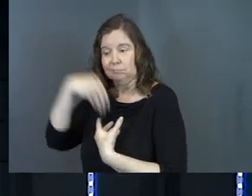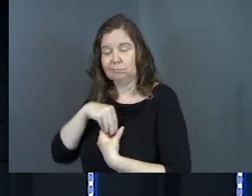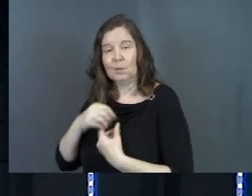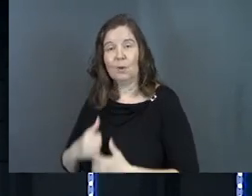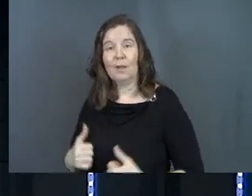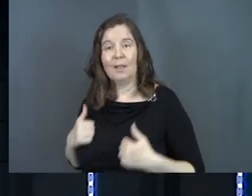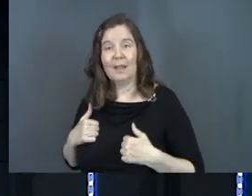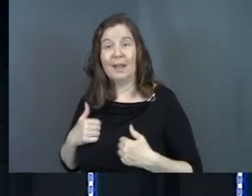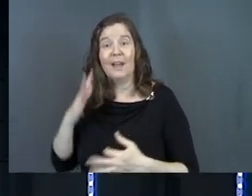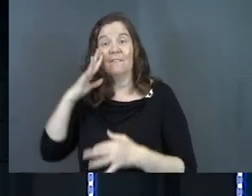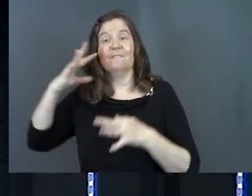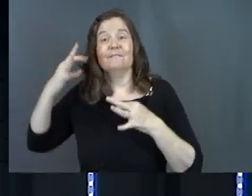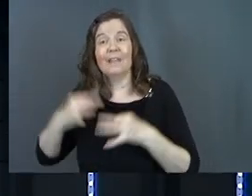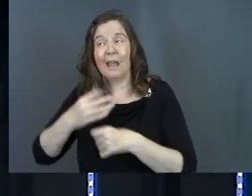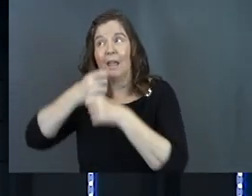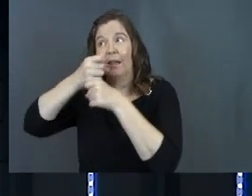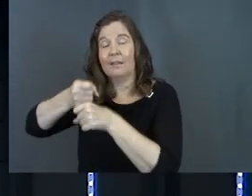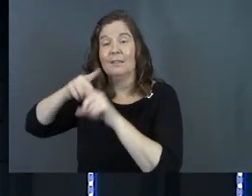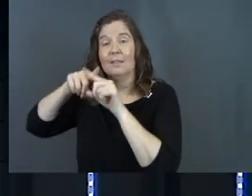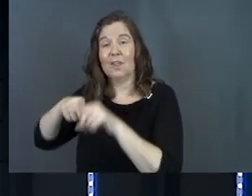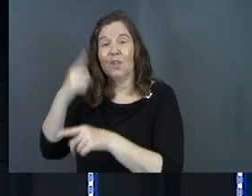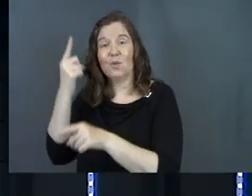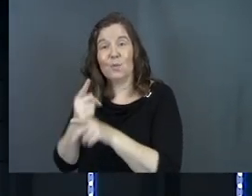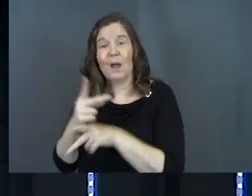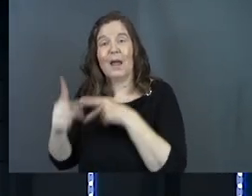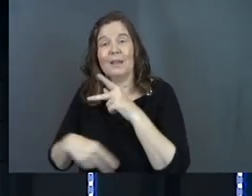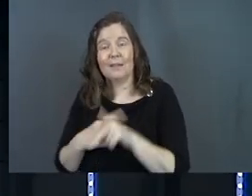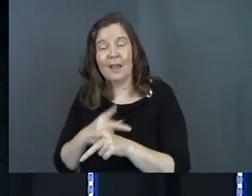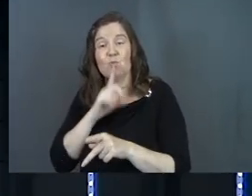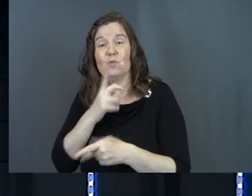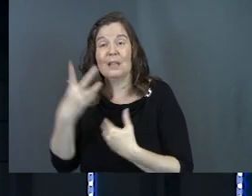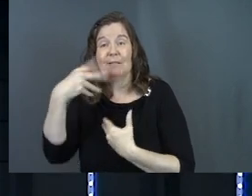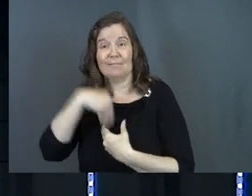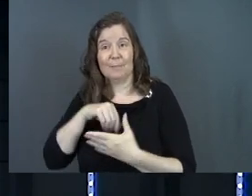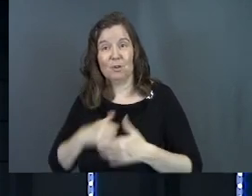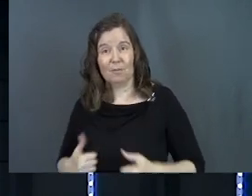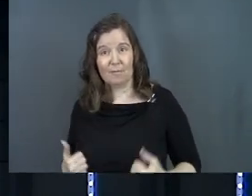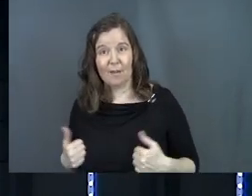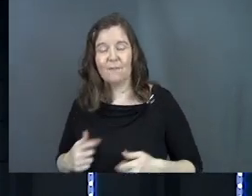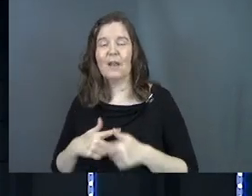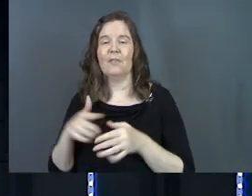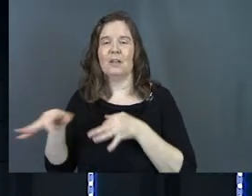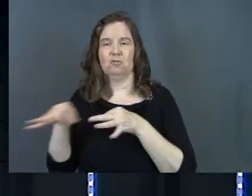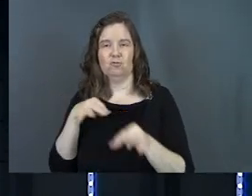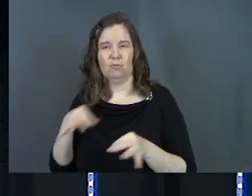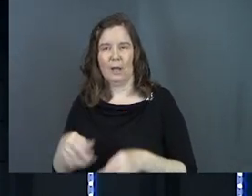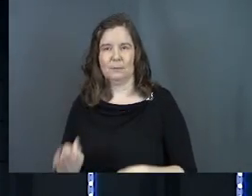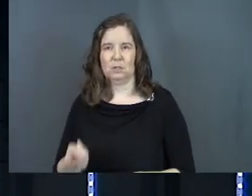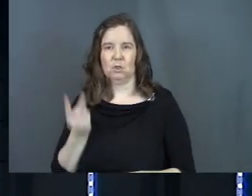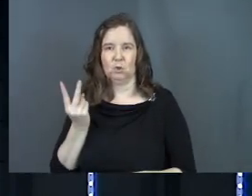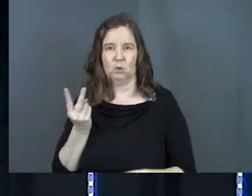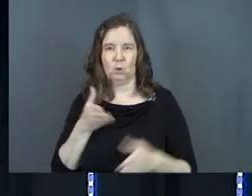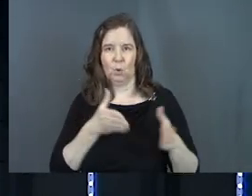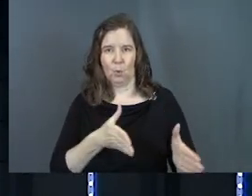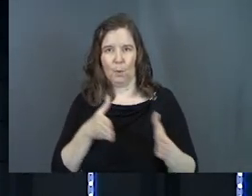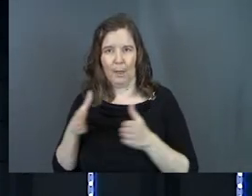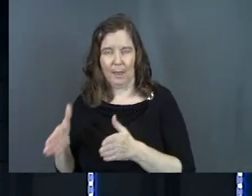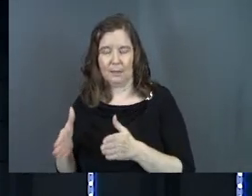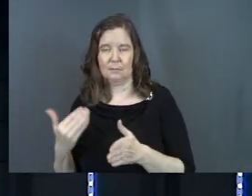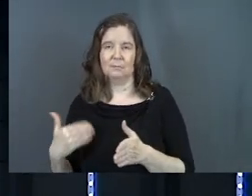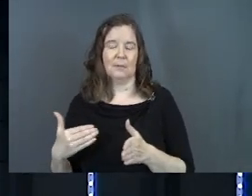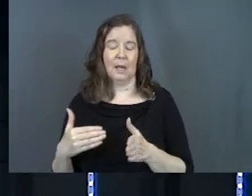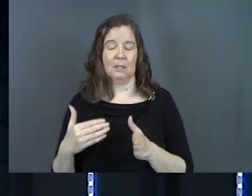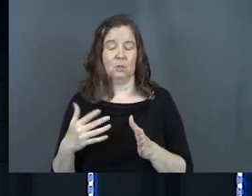life. Faith, the right kind of faith, real faith, actually came into your life. And then he describes it in two ways. And it's so